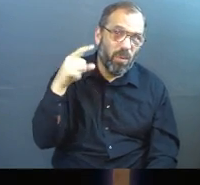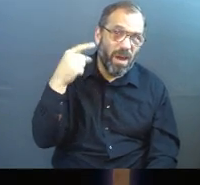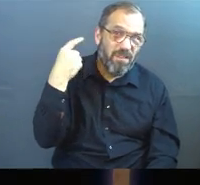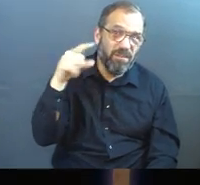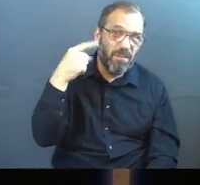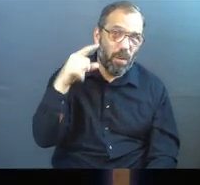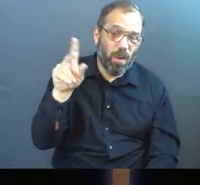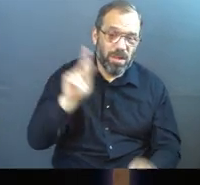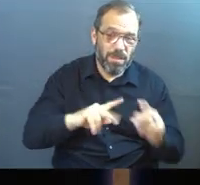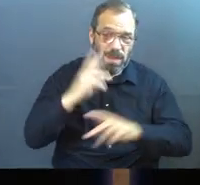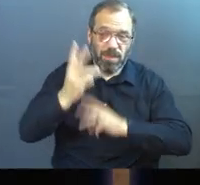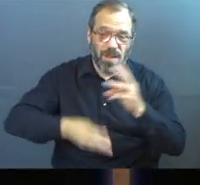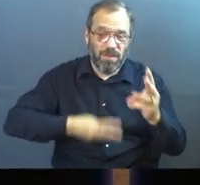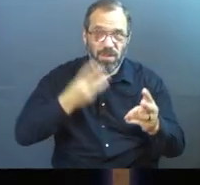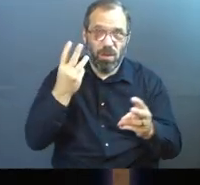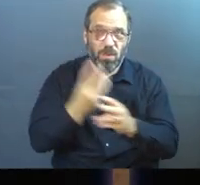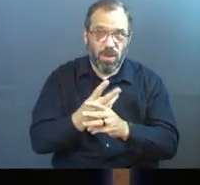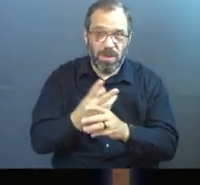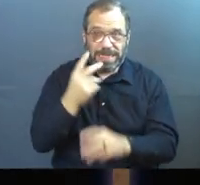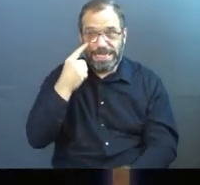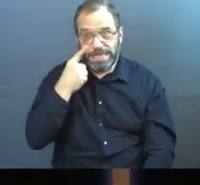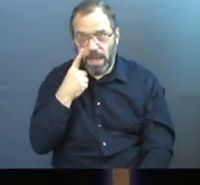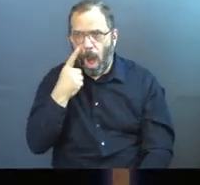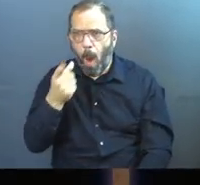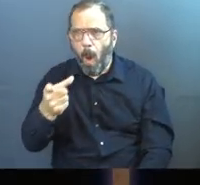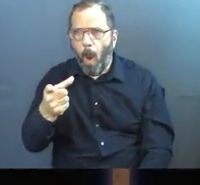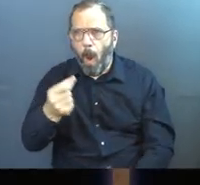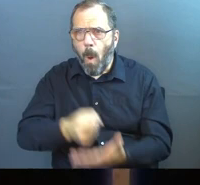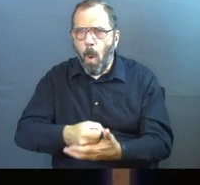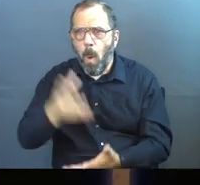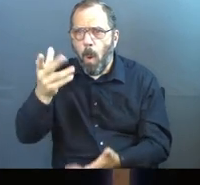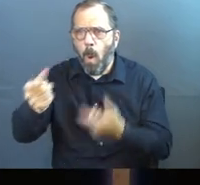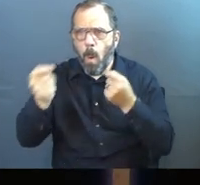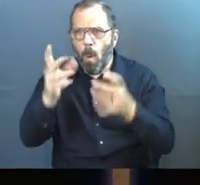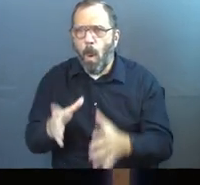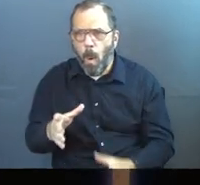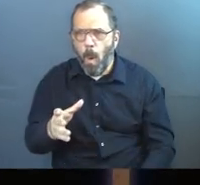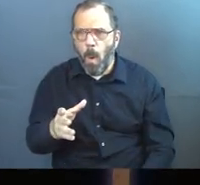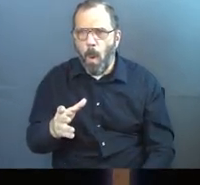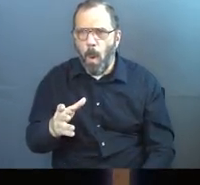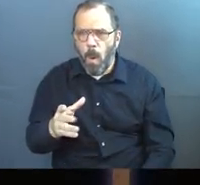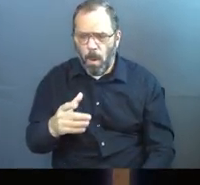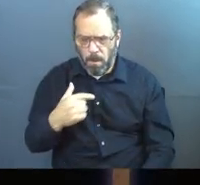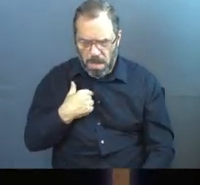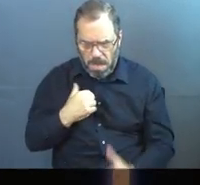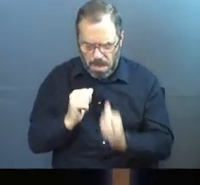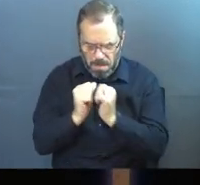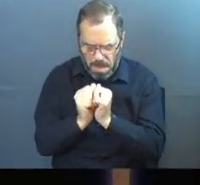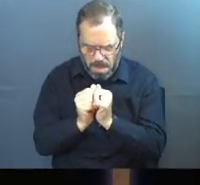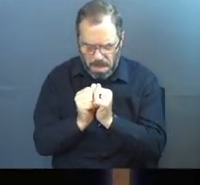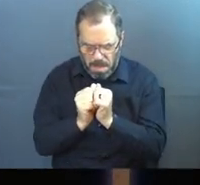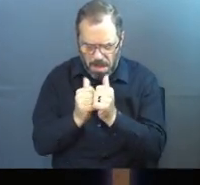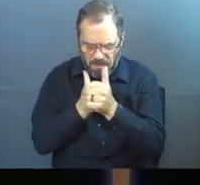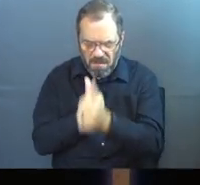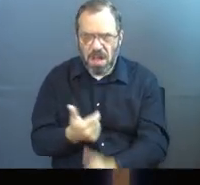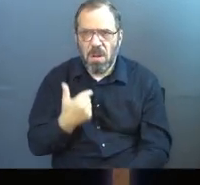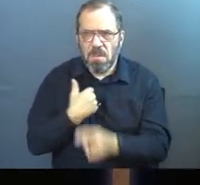Because the people of this world see a rich young ruler and they see a potential slave. Come on into my movement.